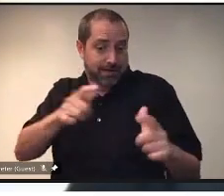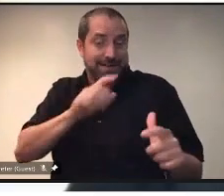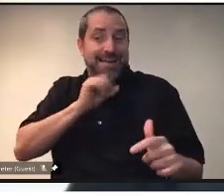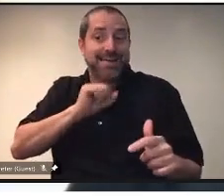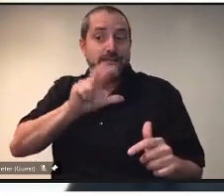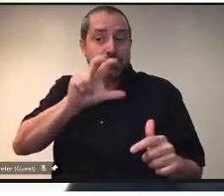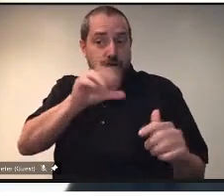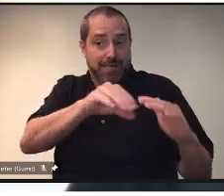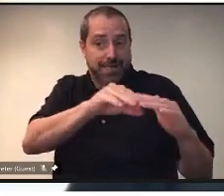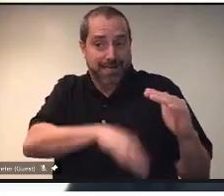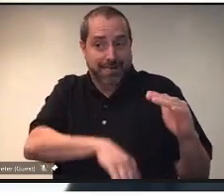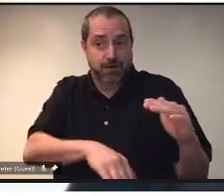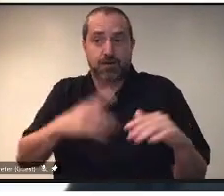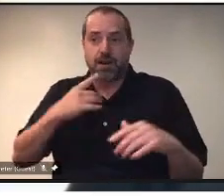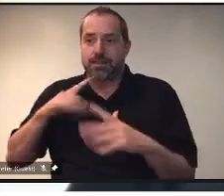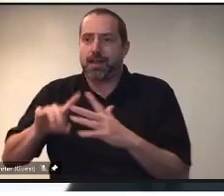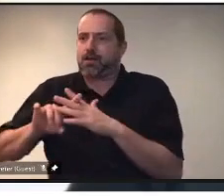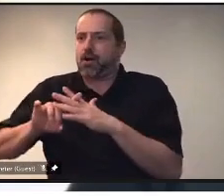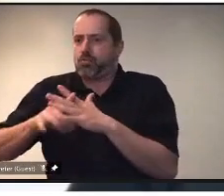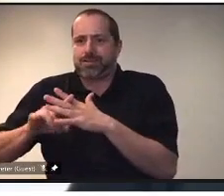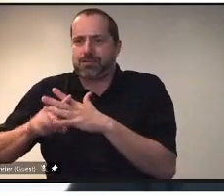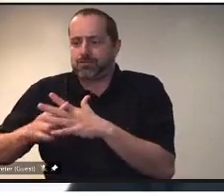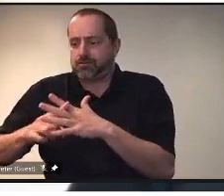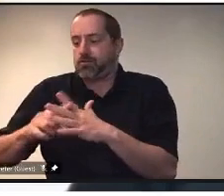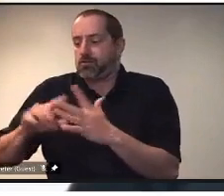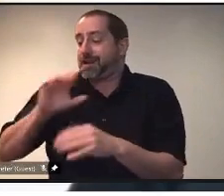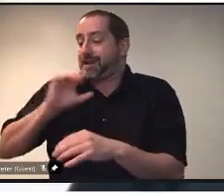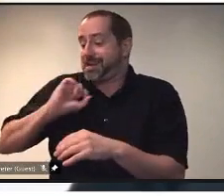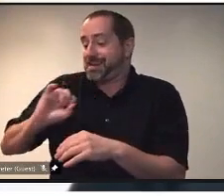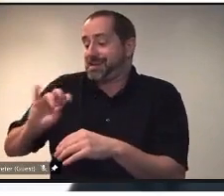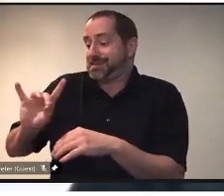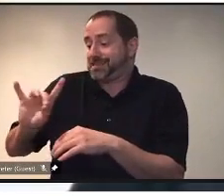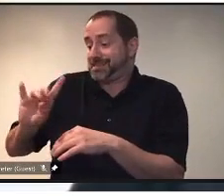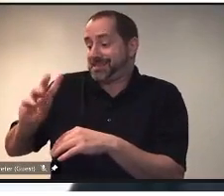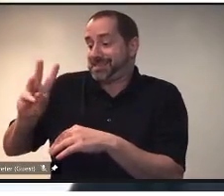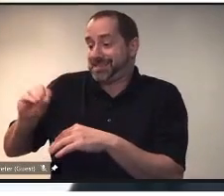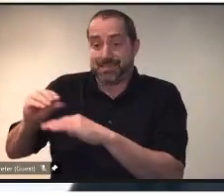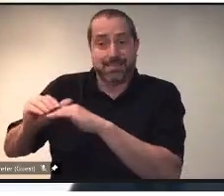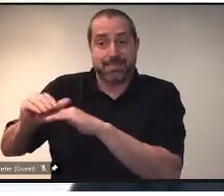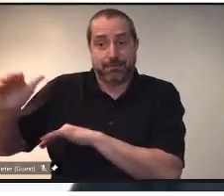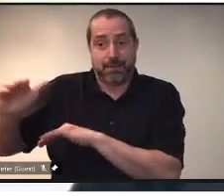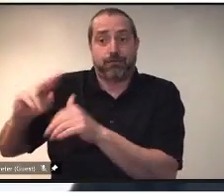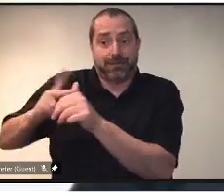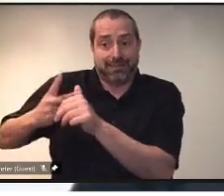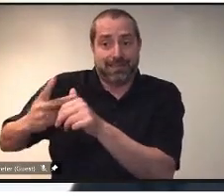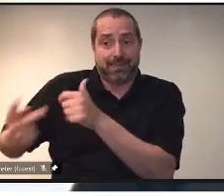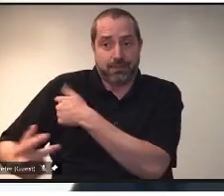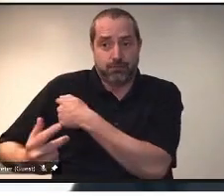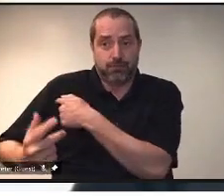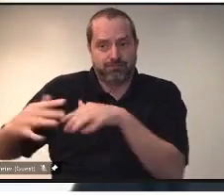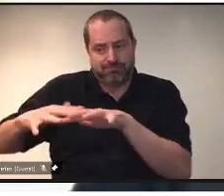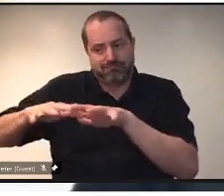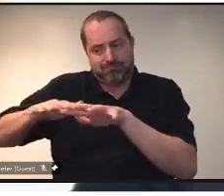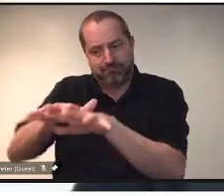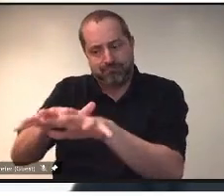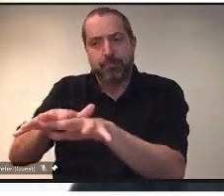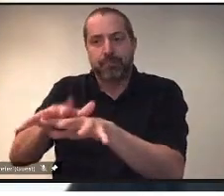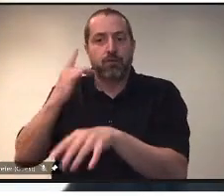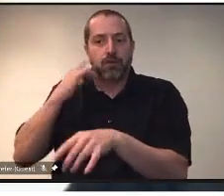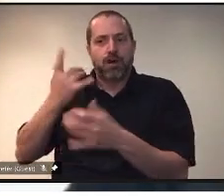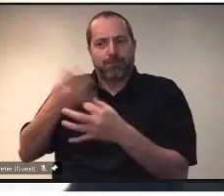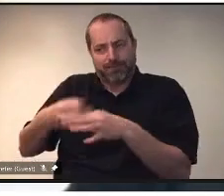to the overlapping of people getting fully vaccinated, which we thought it was critically important to make sure that they had that opportunity.